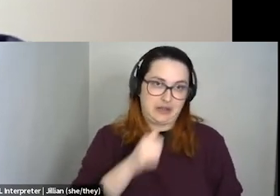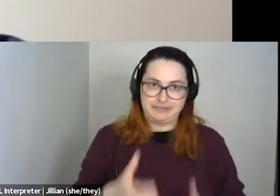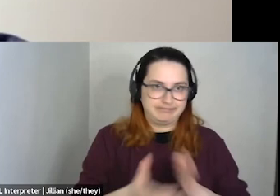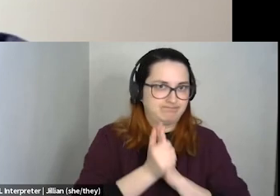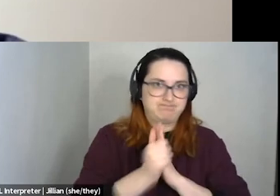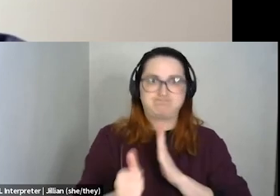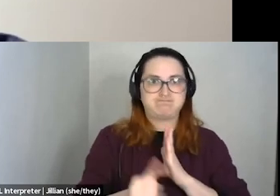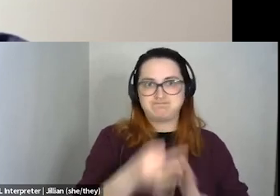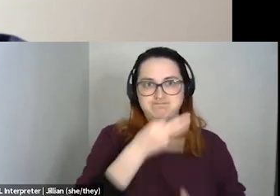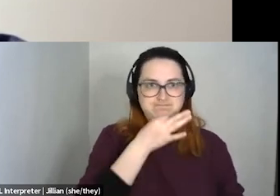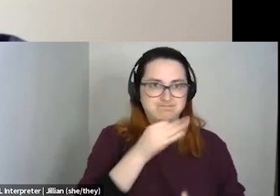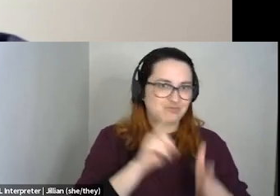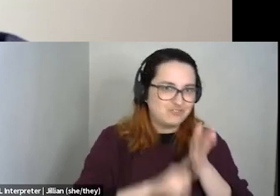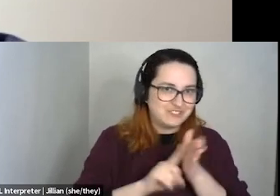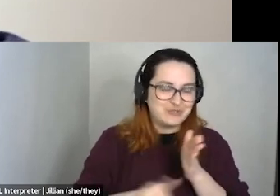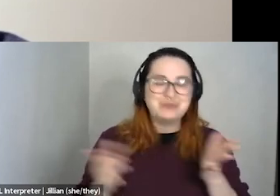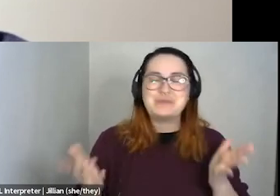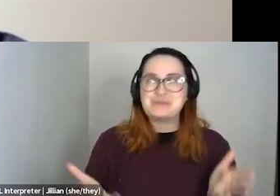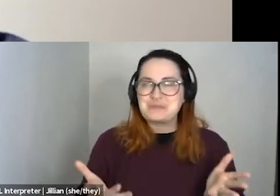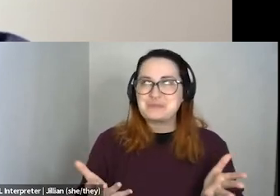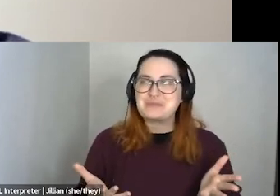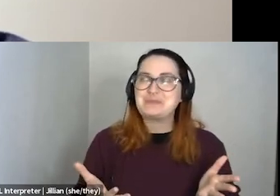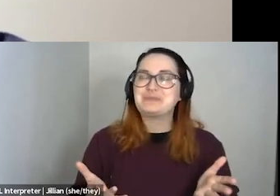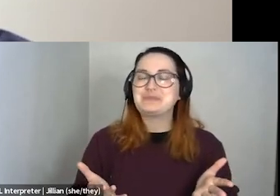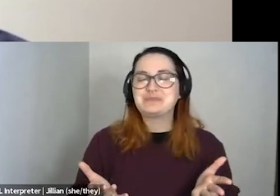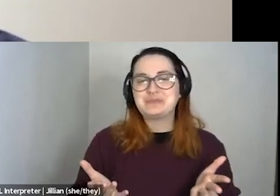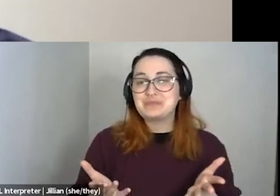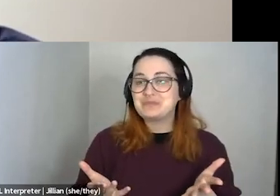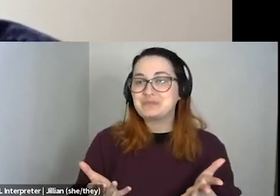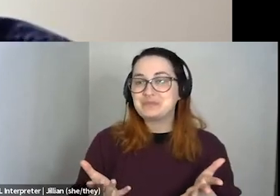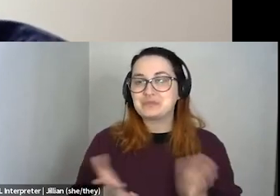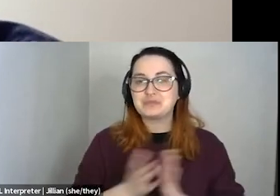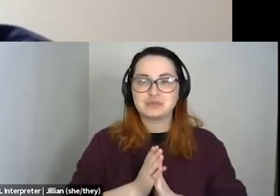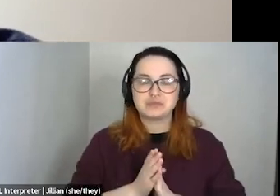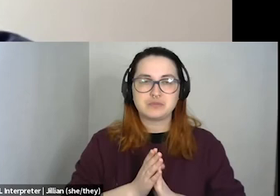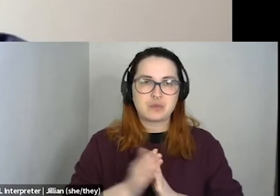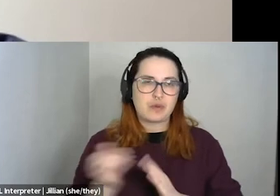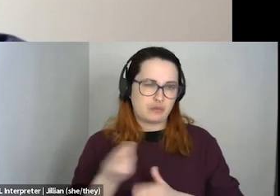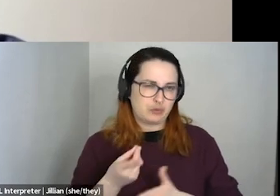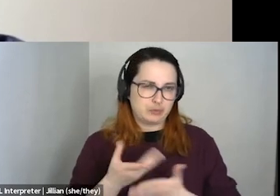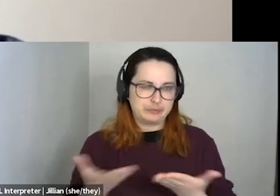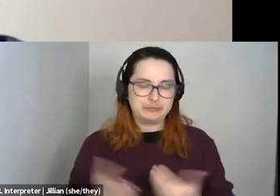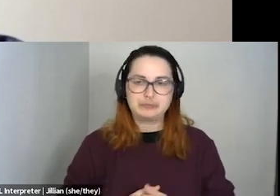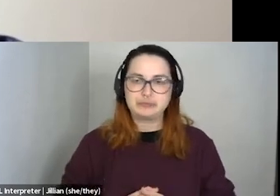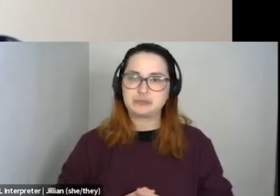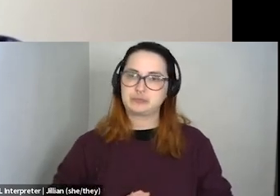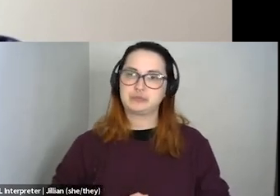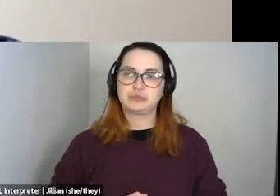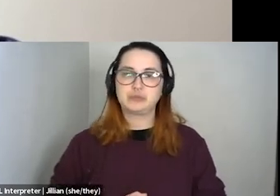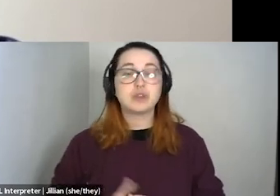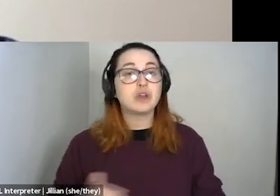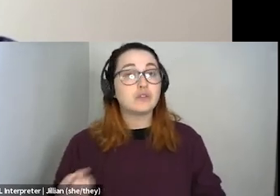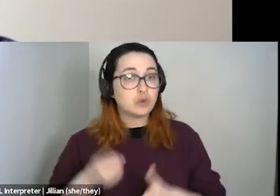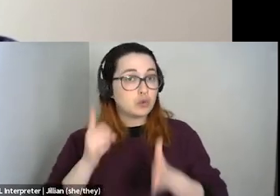Um, but, uh, I guess there, so a couple of things, so there have been a couple of research